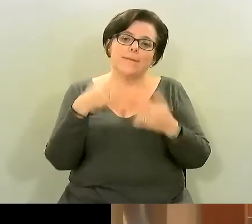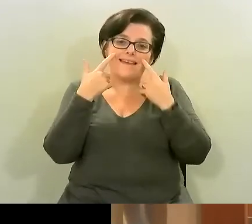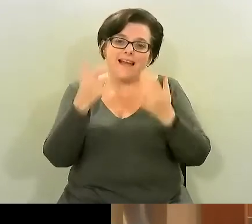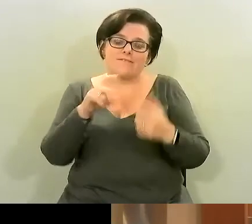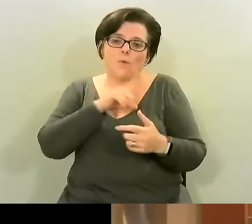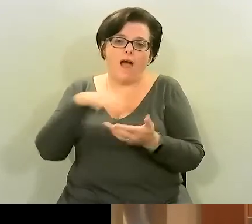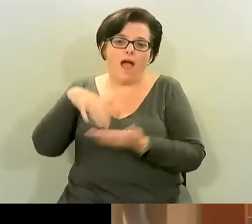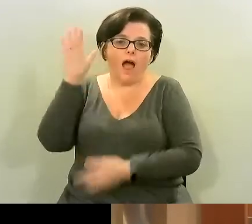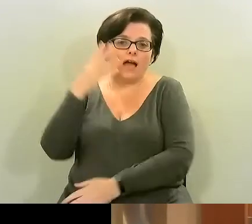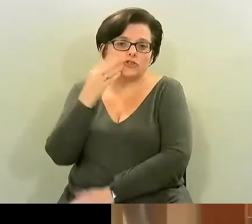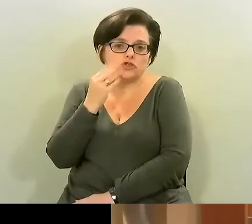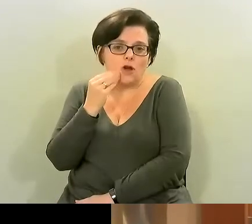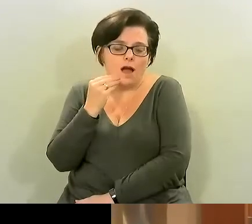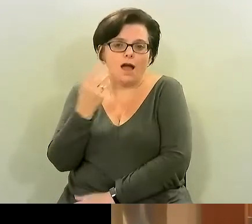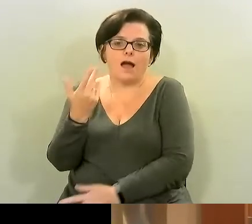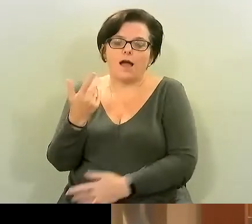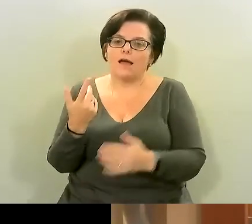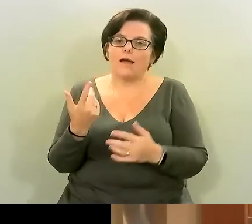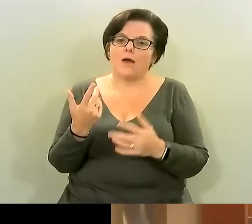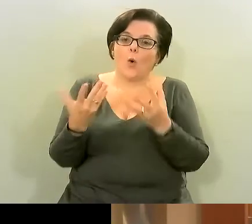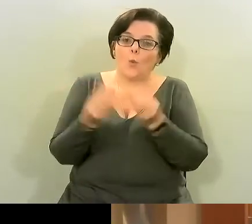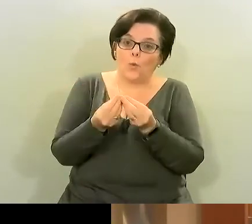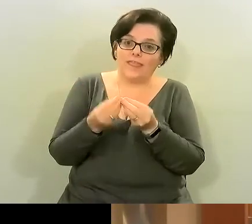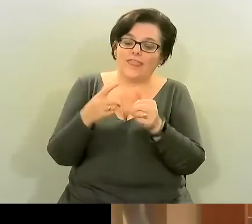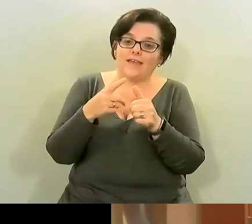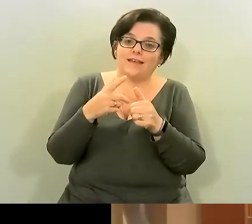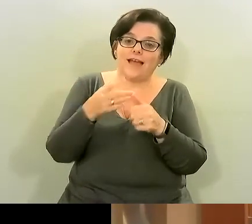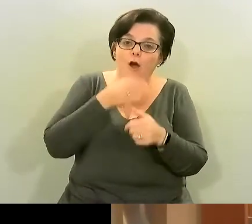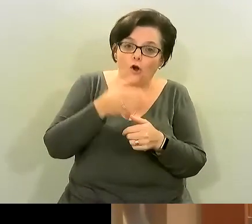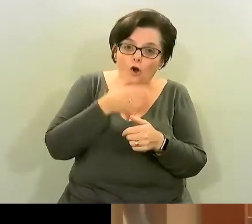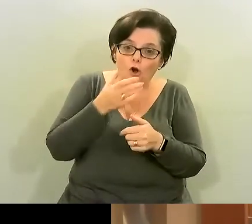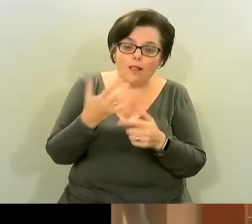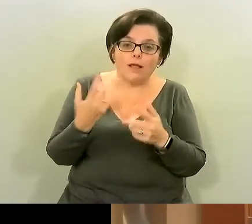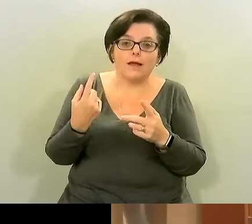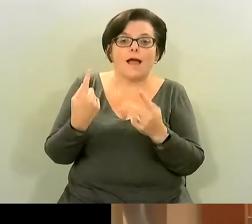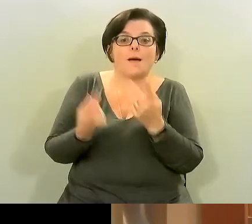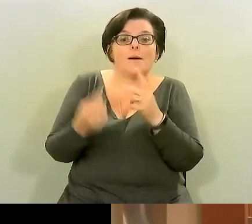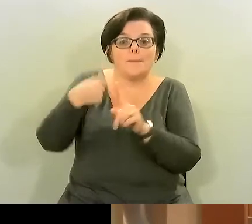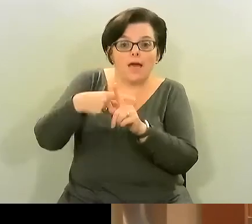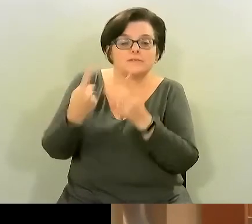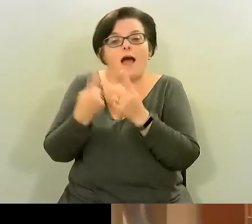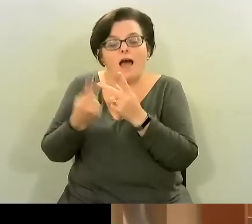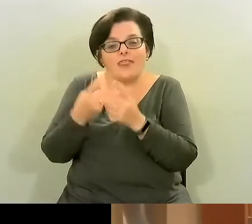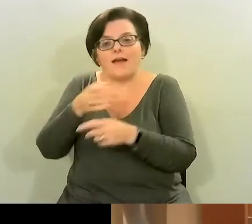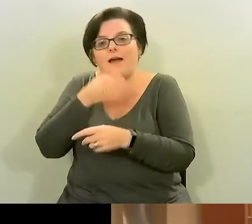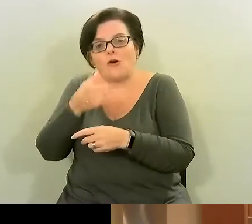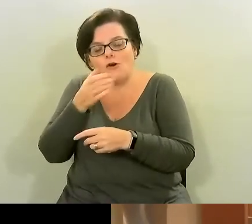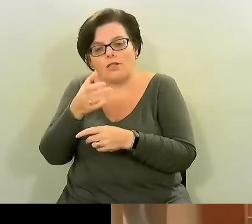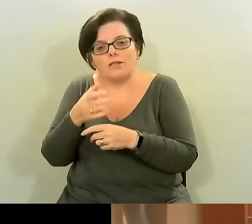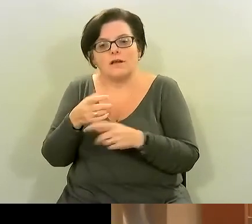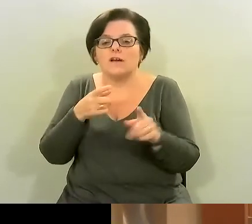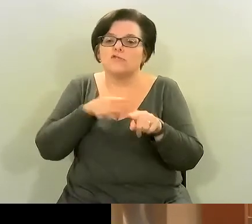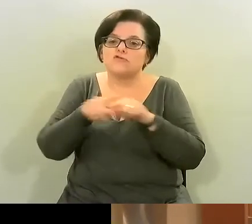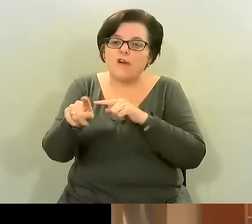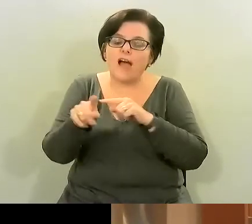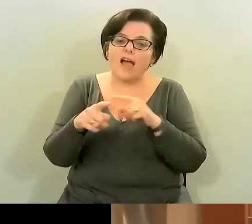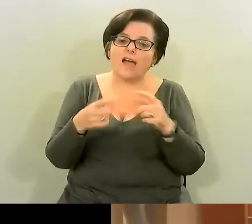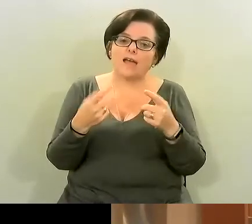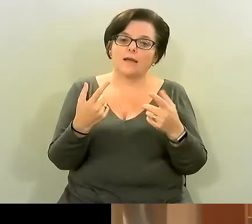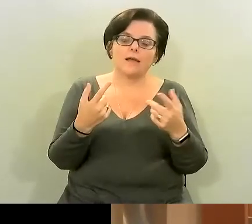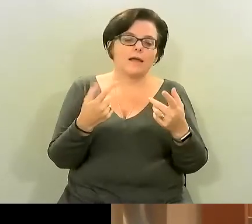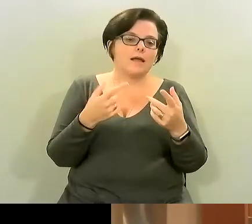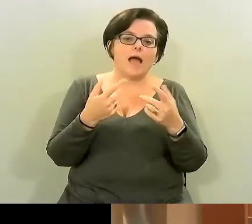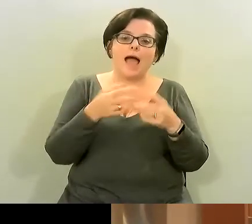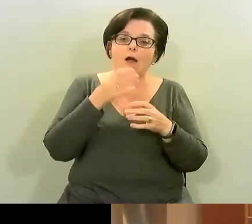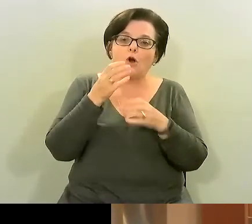they have added liquors which is more calories and more alcohol maybe go for a purer cocktail with a fresh squeeze of